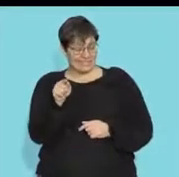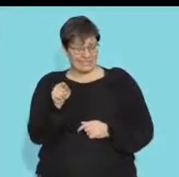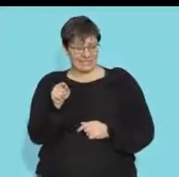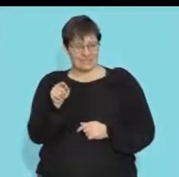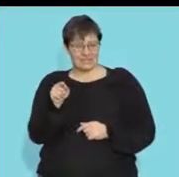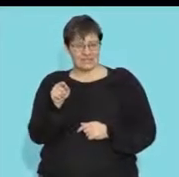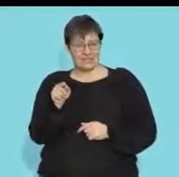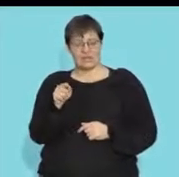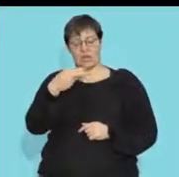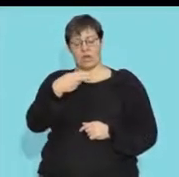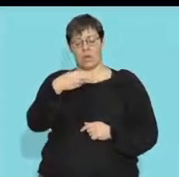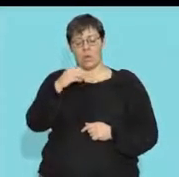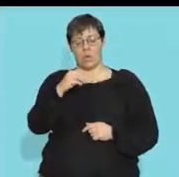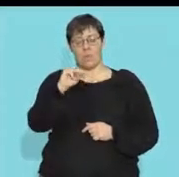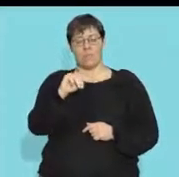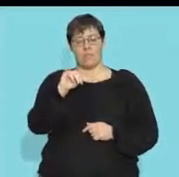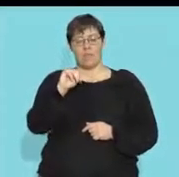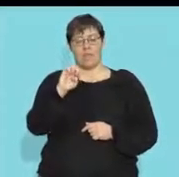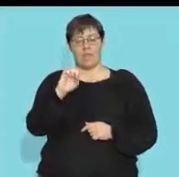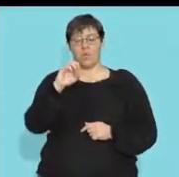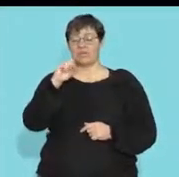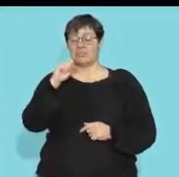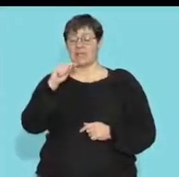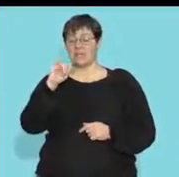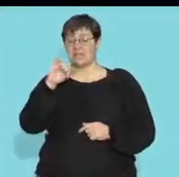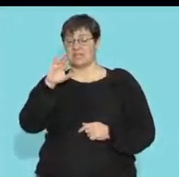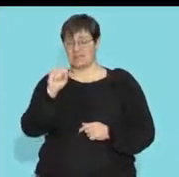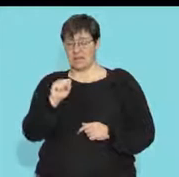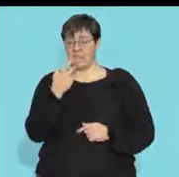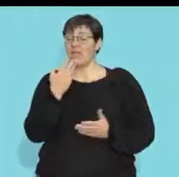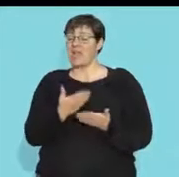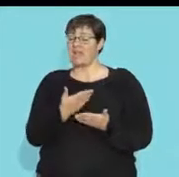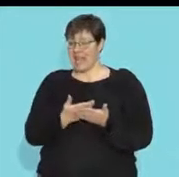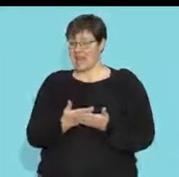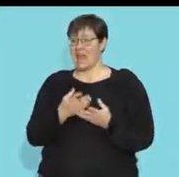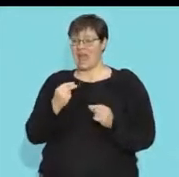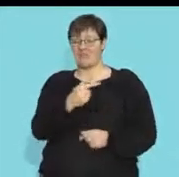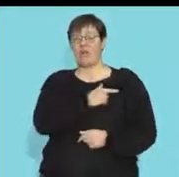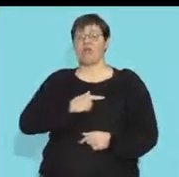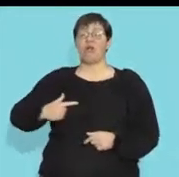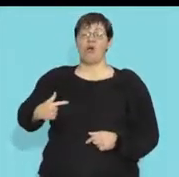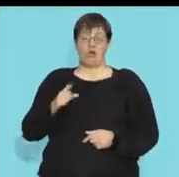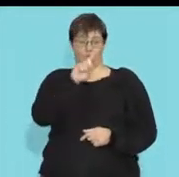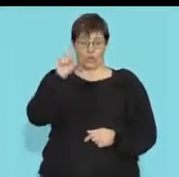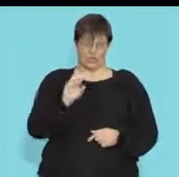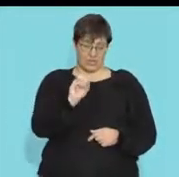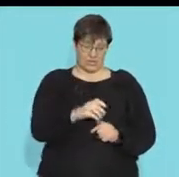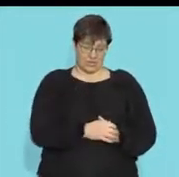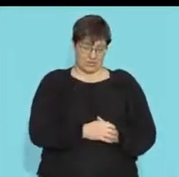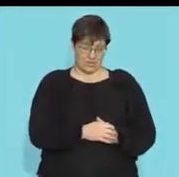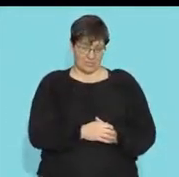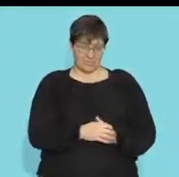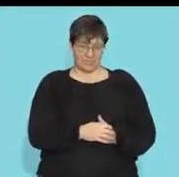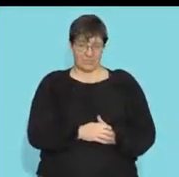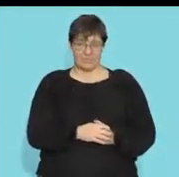when it comes to this the homeostasis there's the chance that you could have a long question